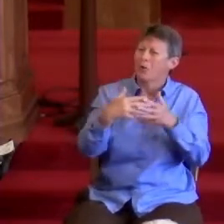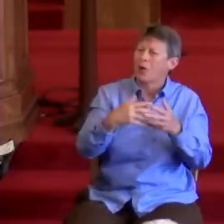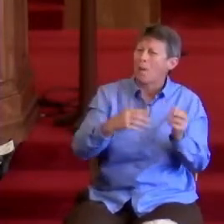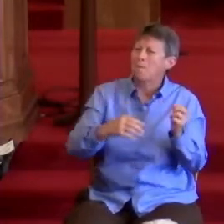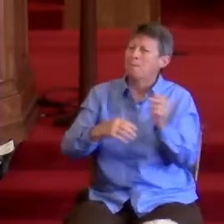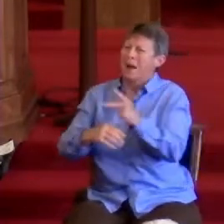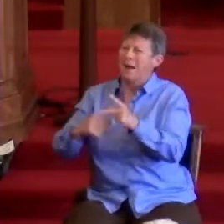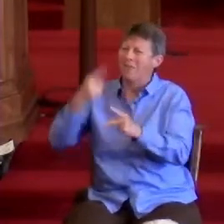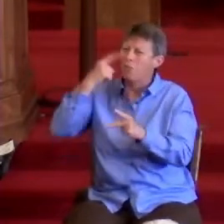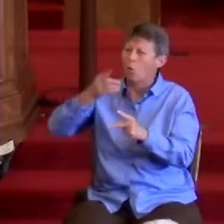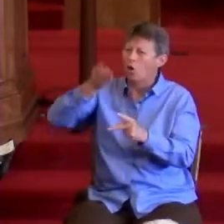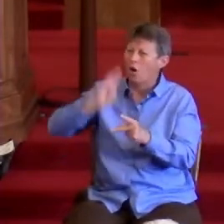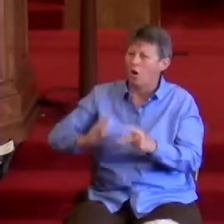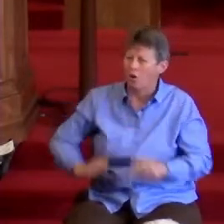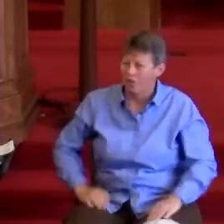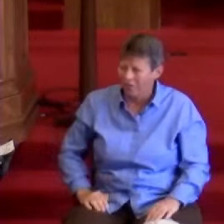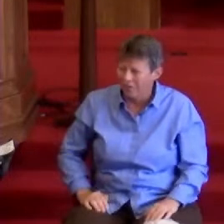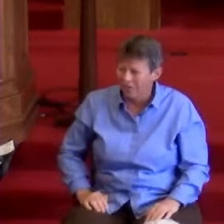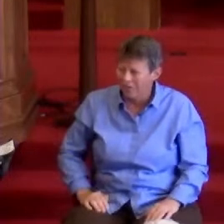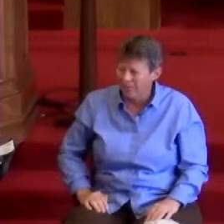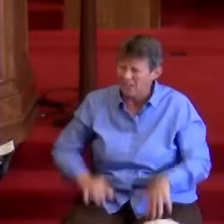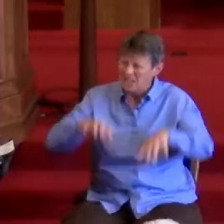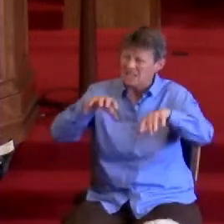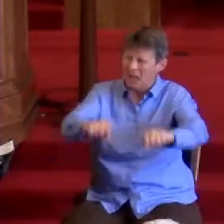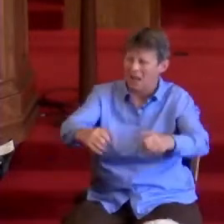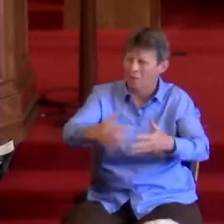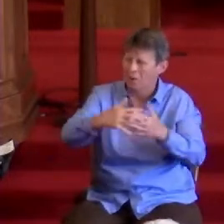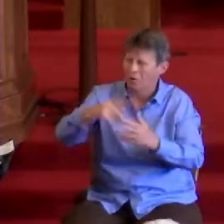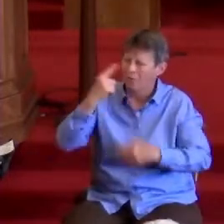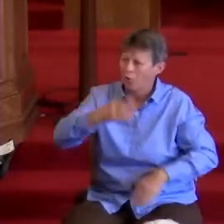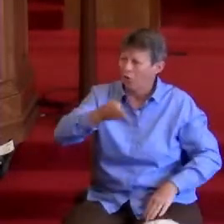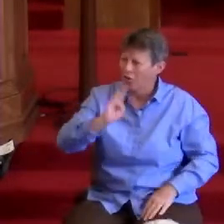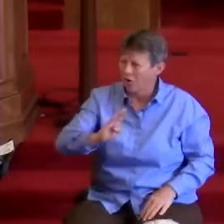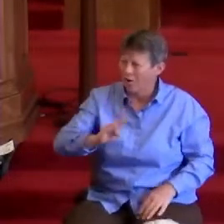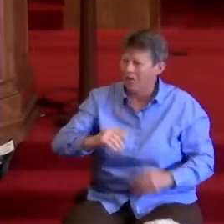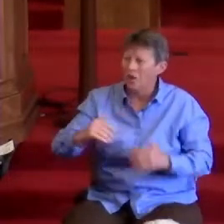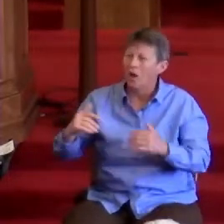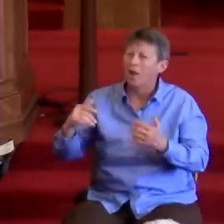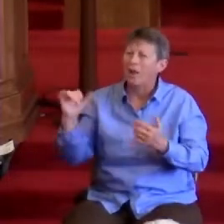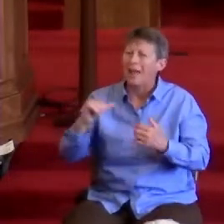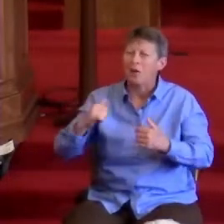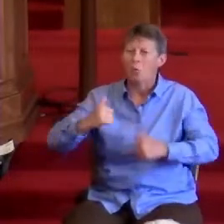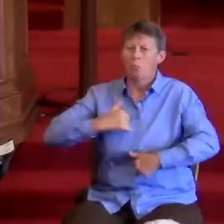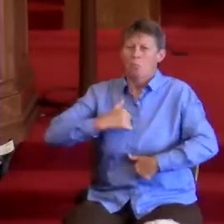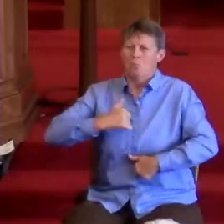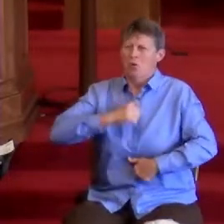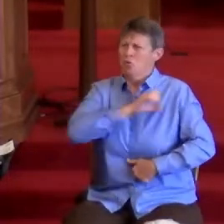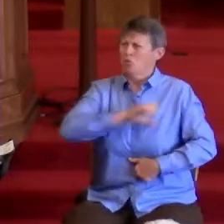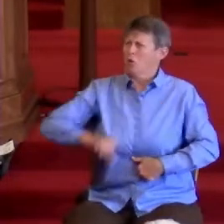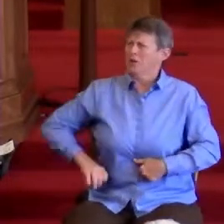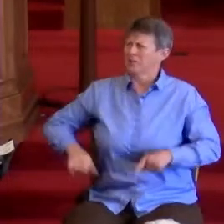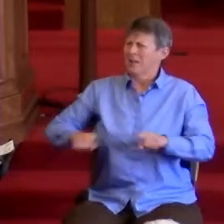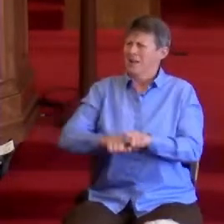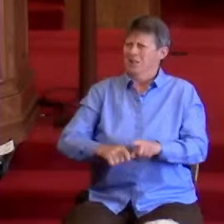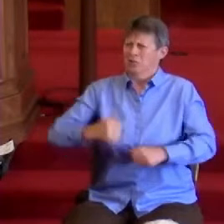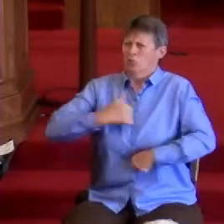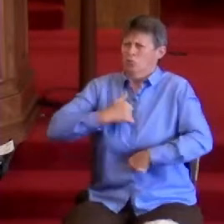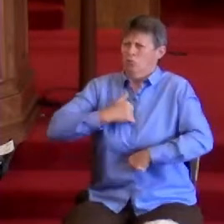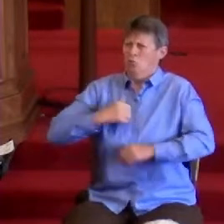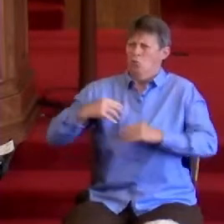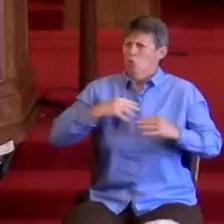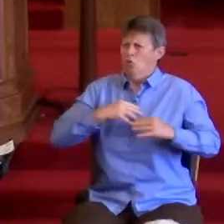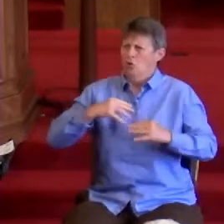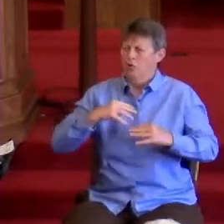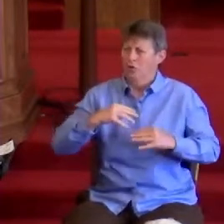It glorifies depictions of a warrior Christ. And although it appears innocuous,